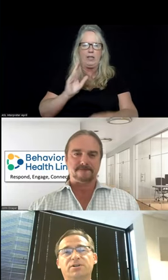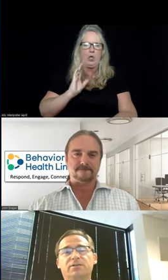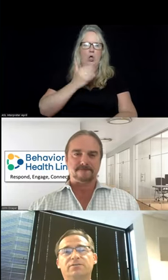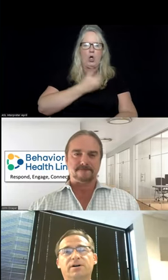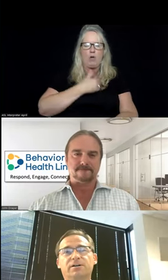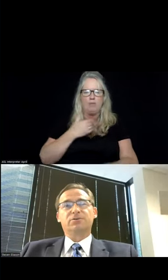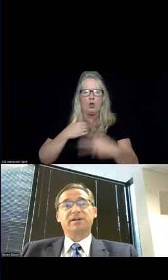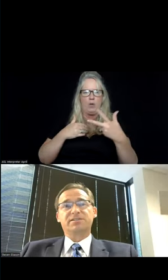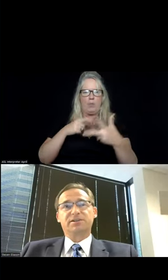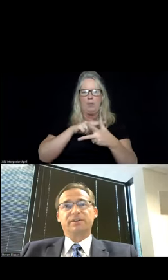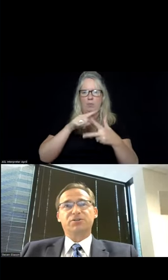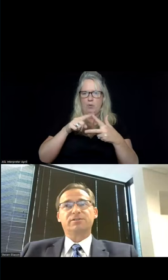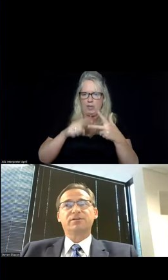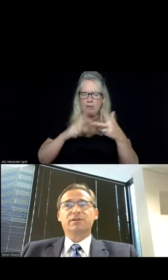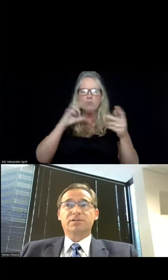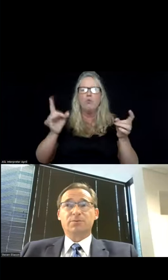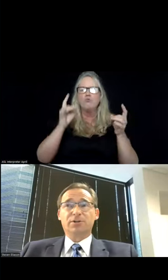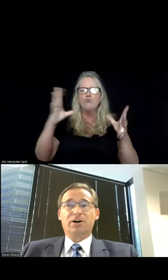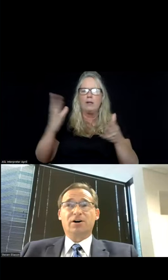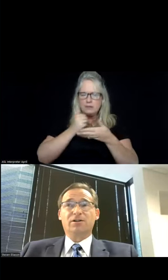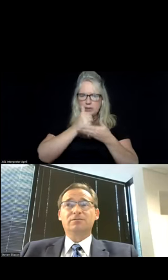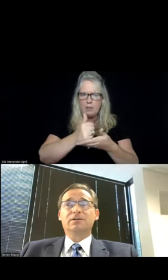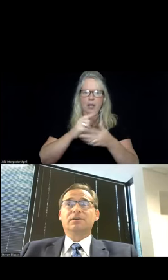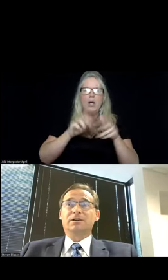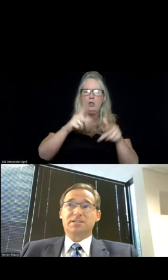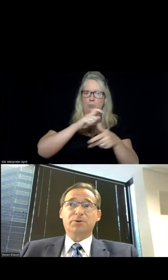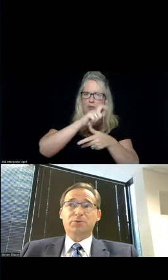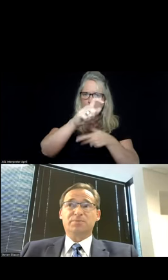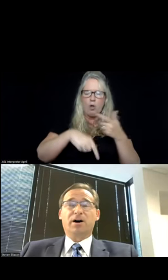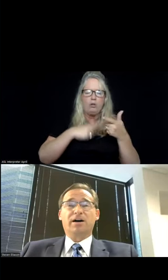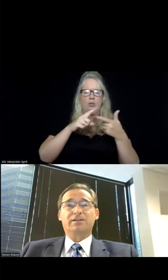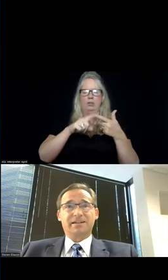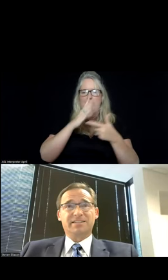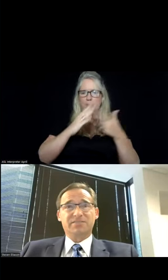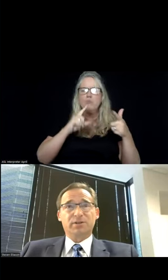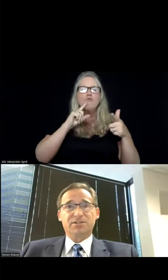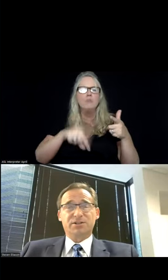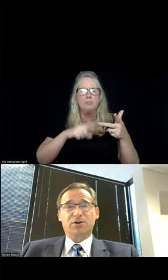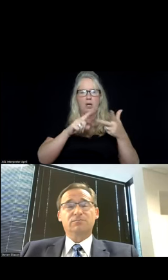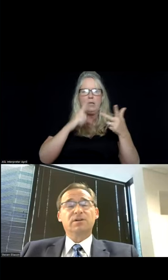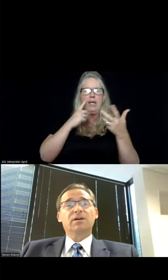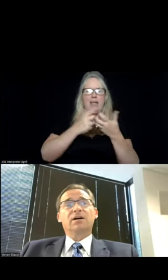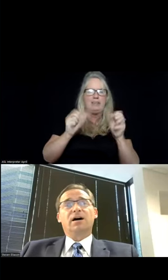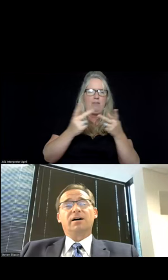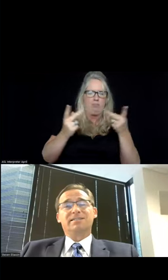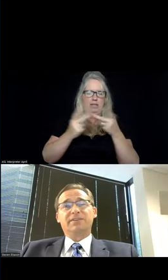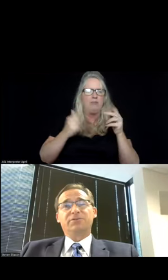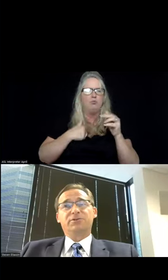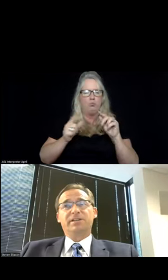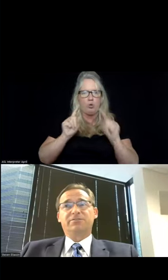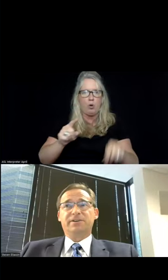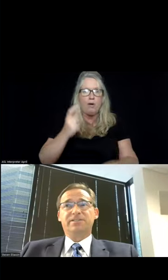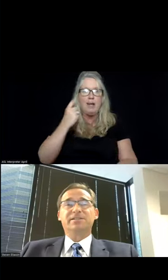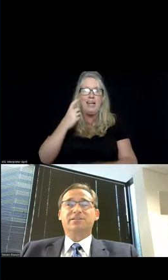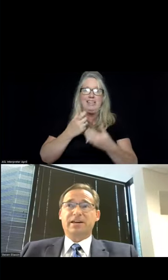pillars of crisis intervention. Someone to call, someone to respond, and a safe place to go. Safe